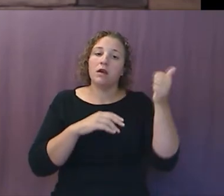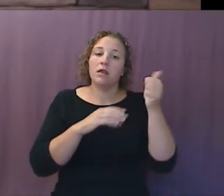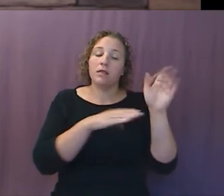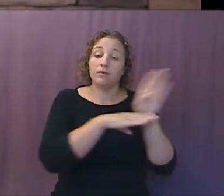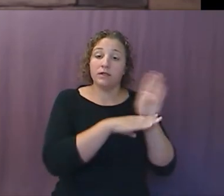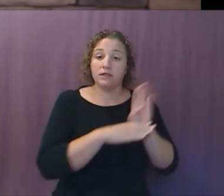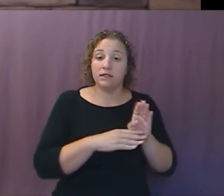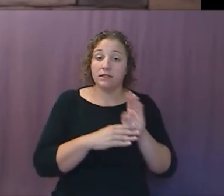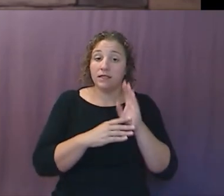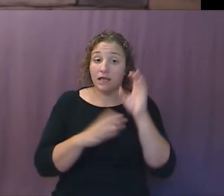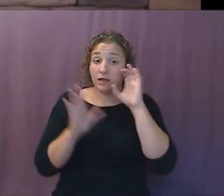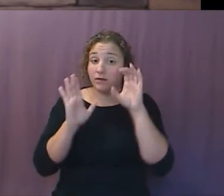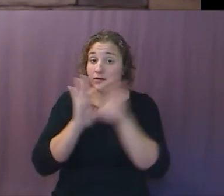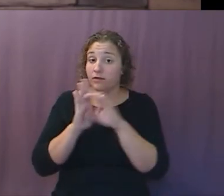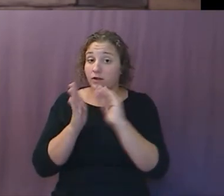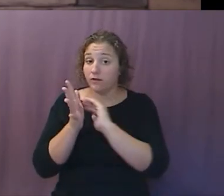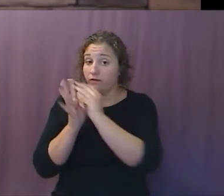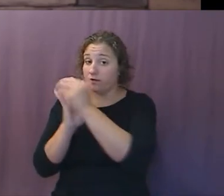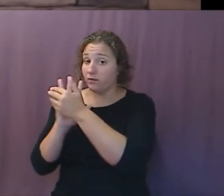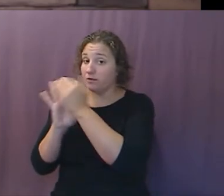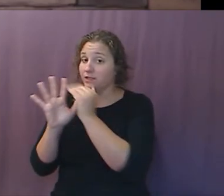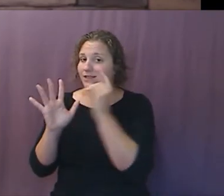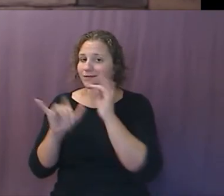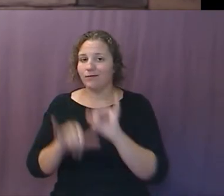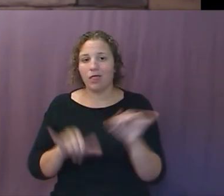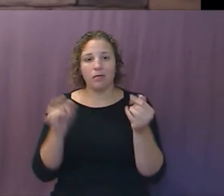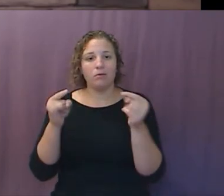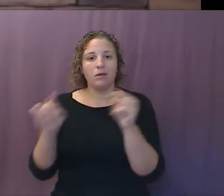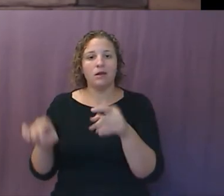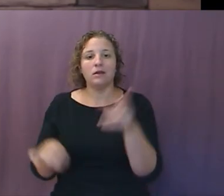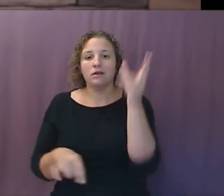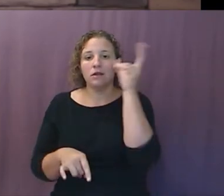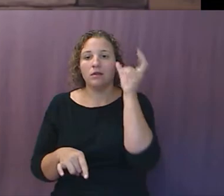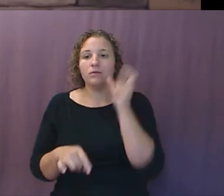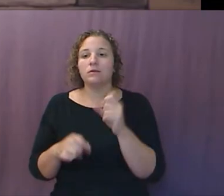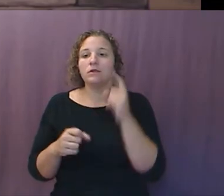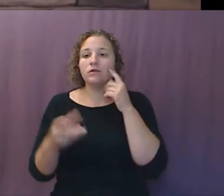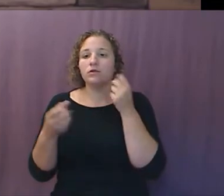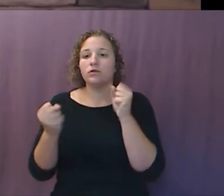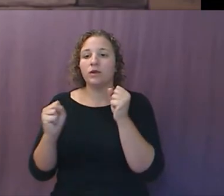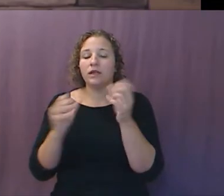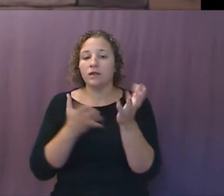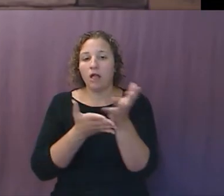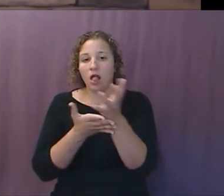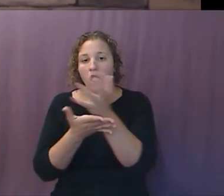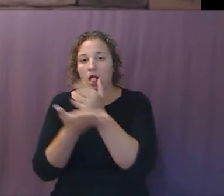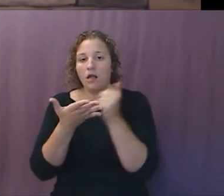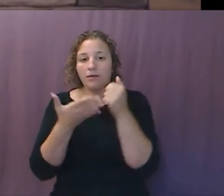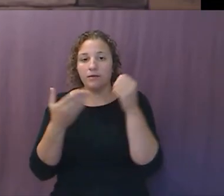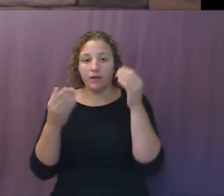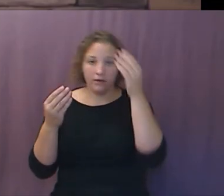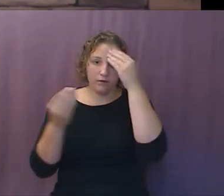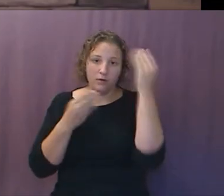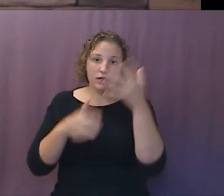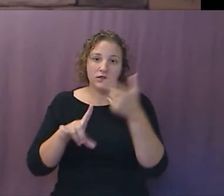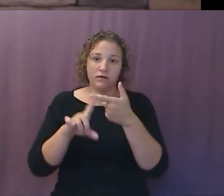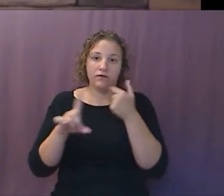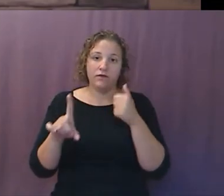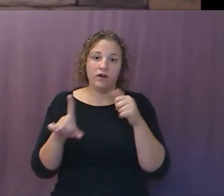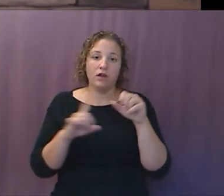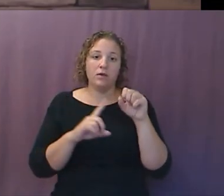fingerprinting is as literal as it sounds, trying to capture biometric information from social media